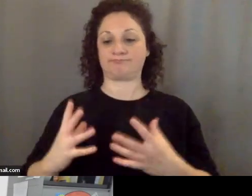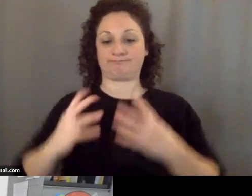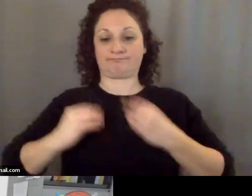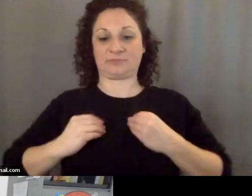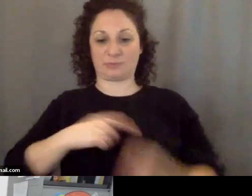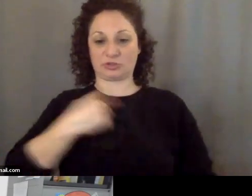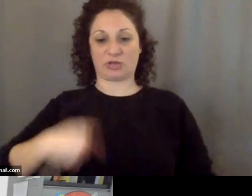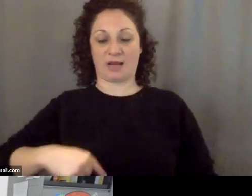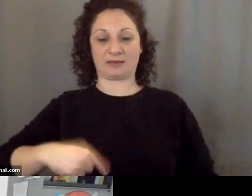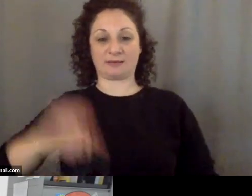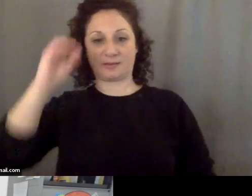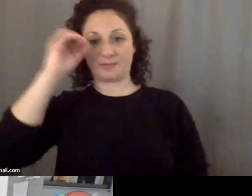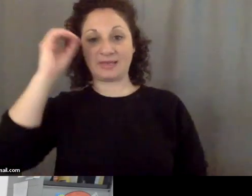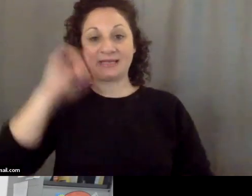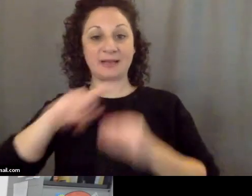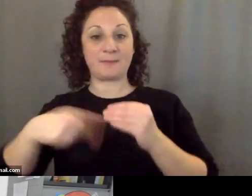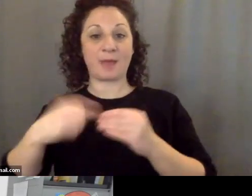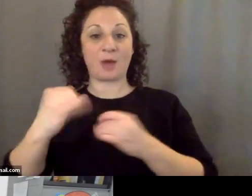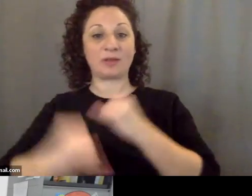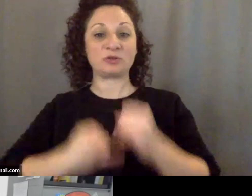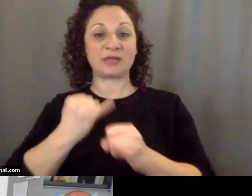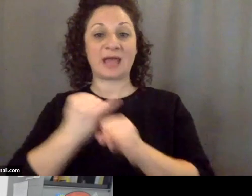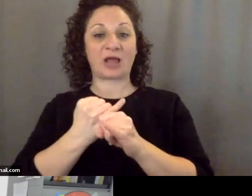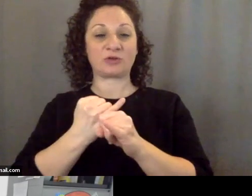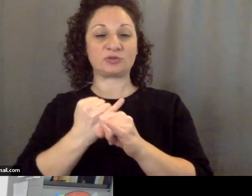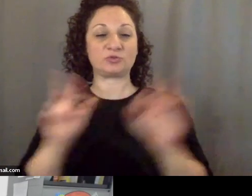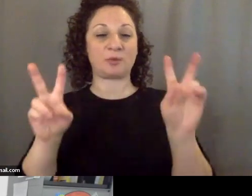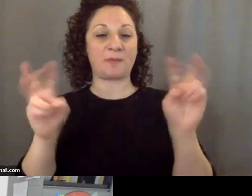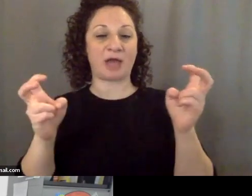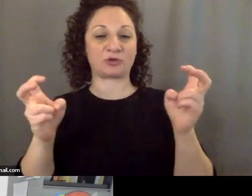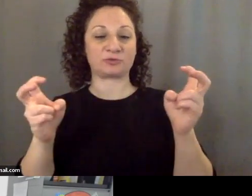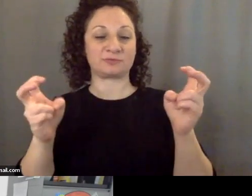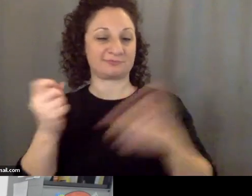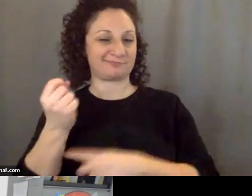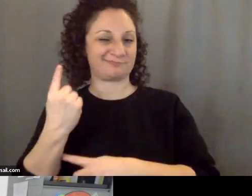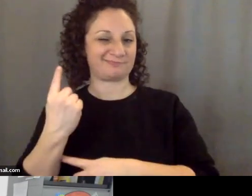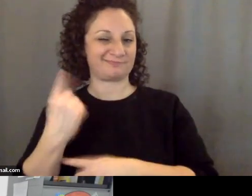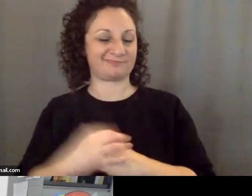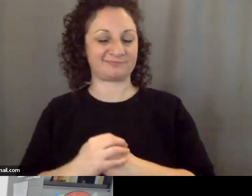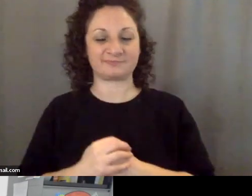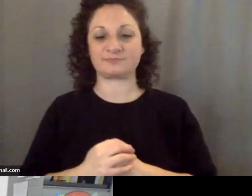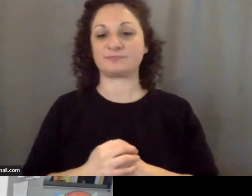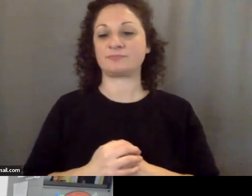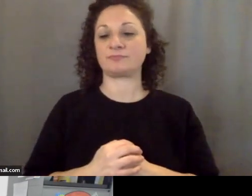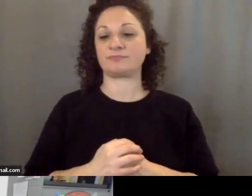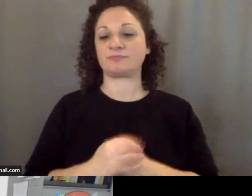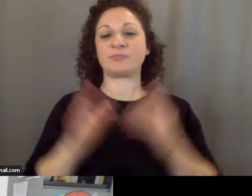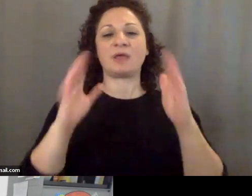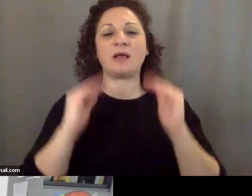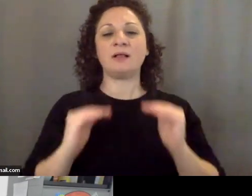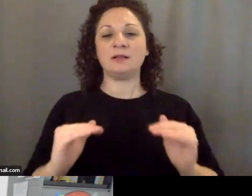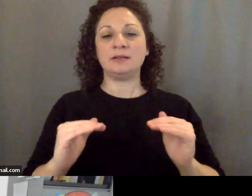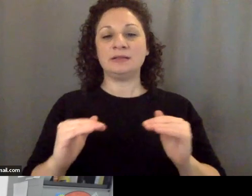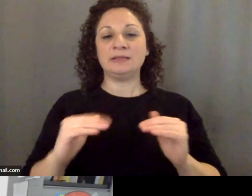international matters. Do you see what I mean? So in yet another case and this one is in the United